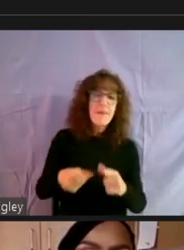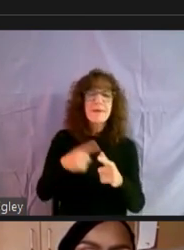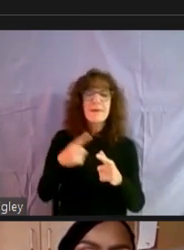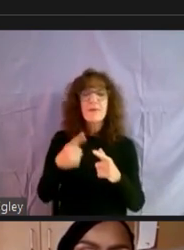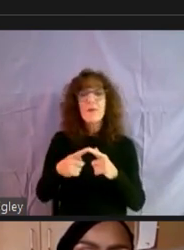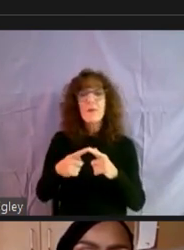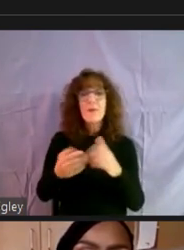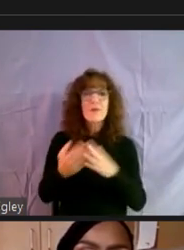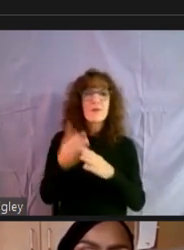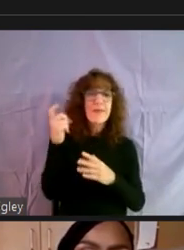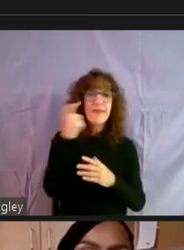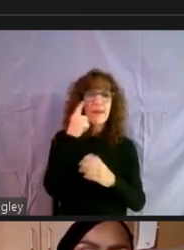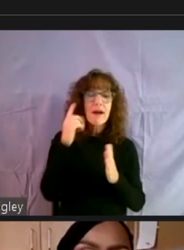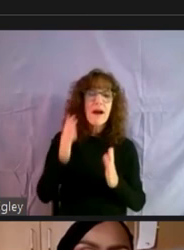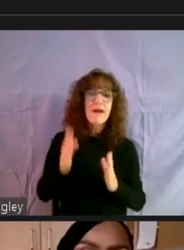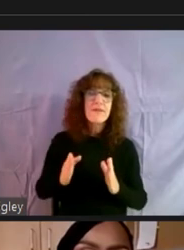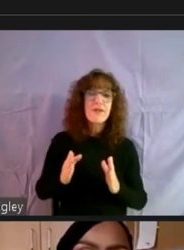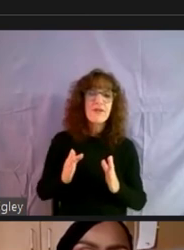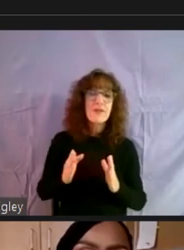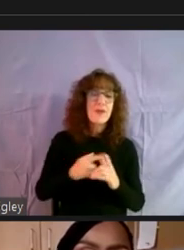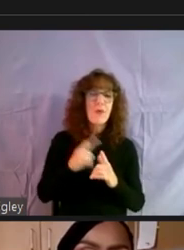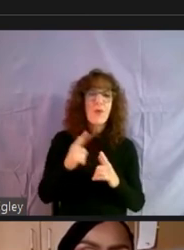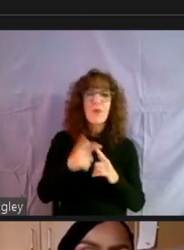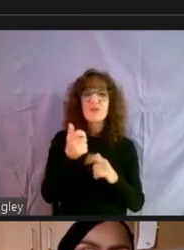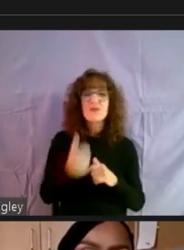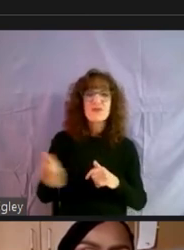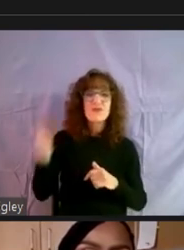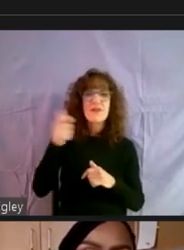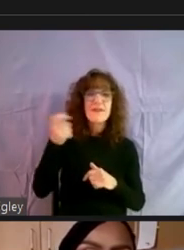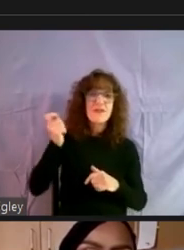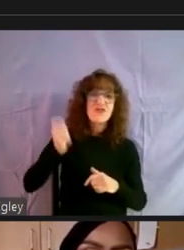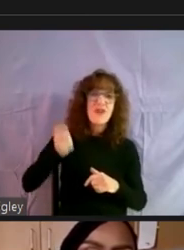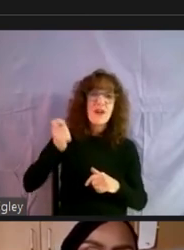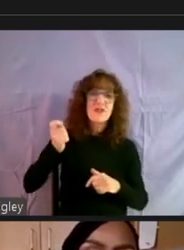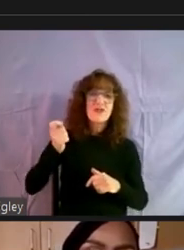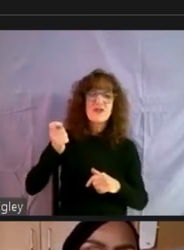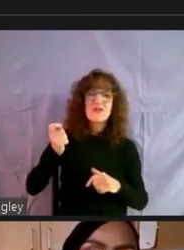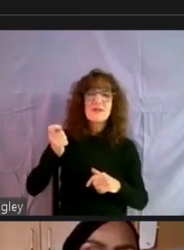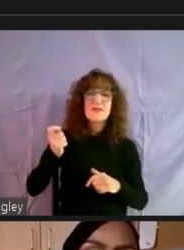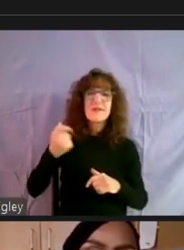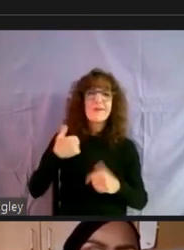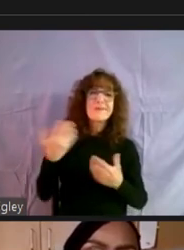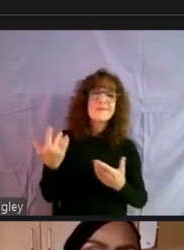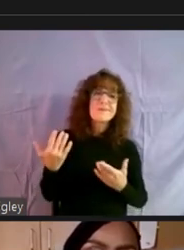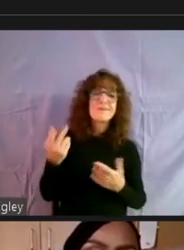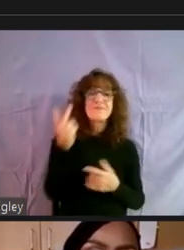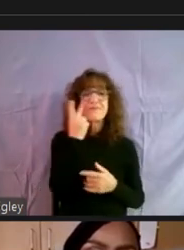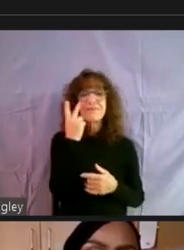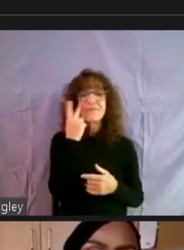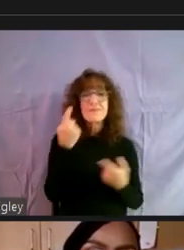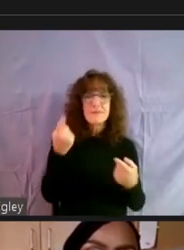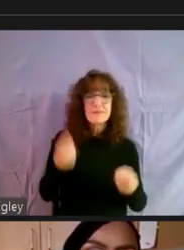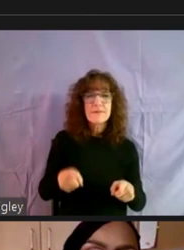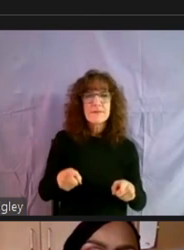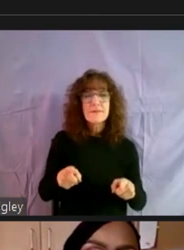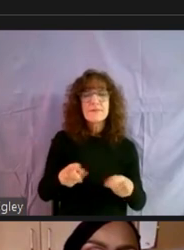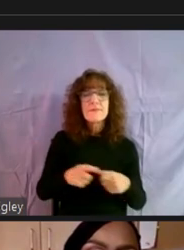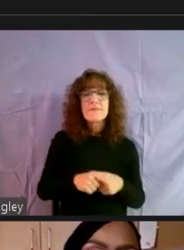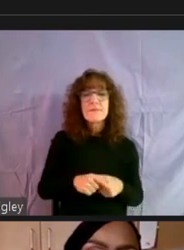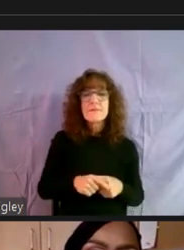the governor, uh, or the chief judge, um, it's, we're really kind of in wait and see, of course, um,